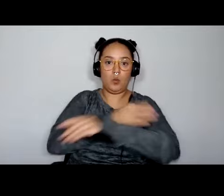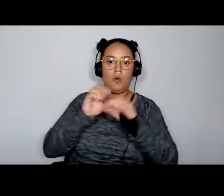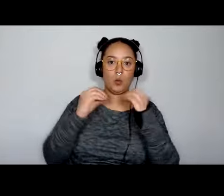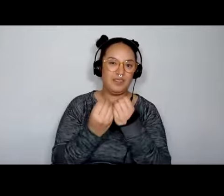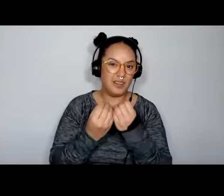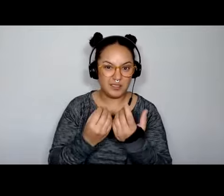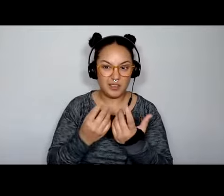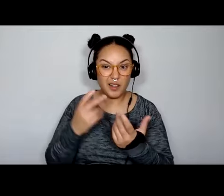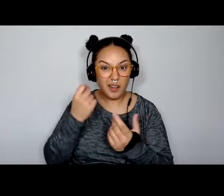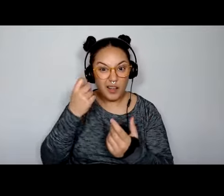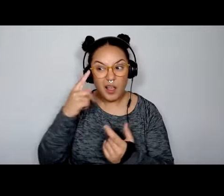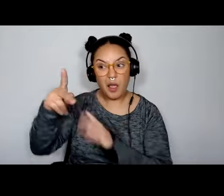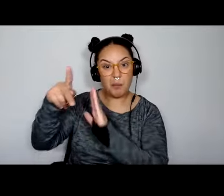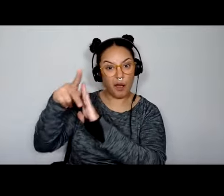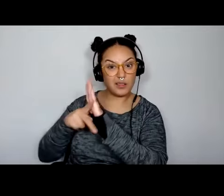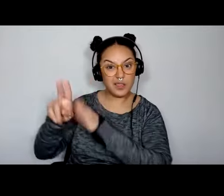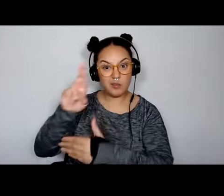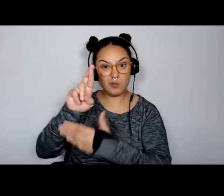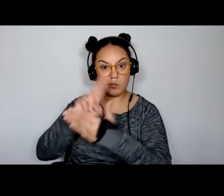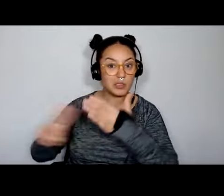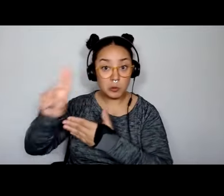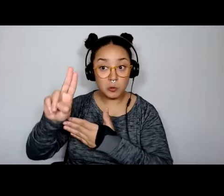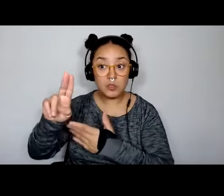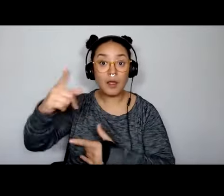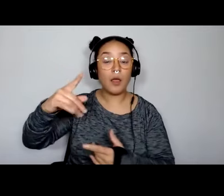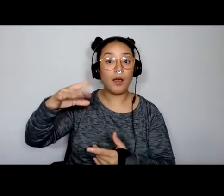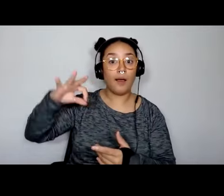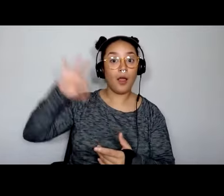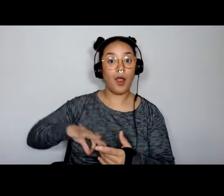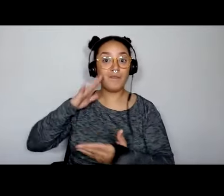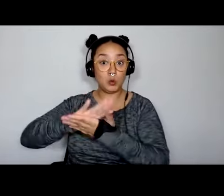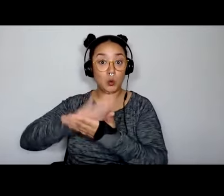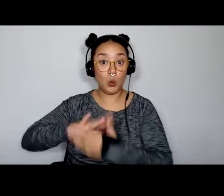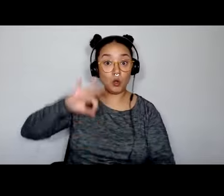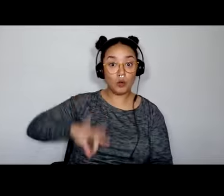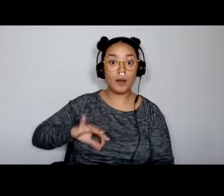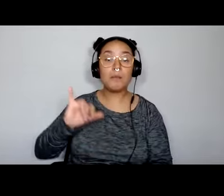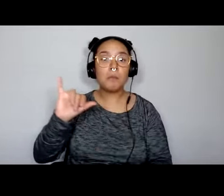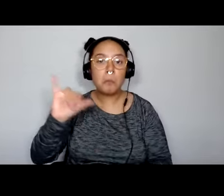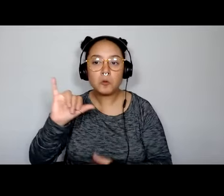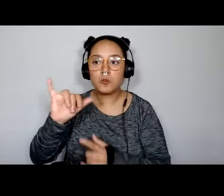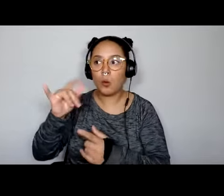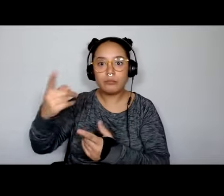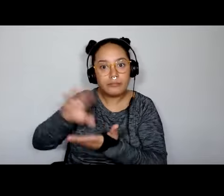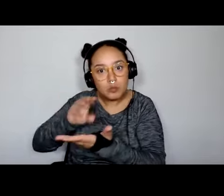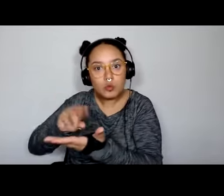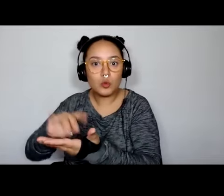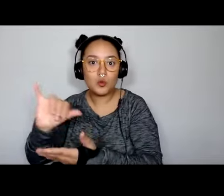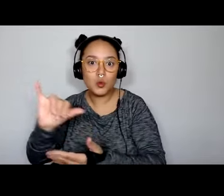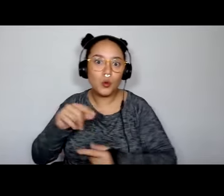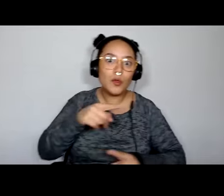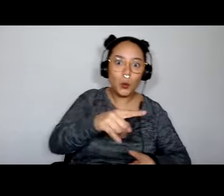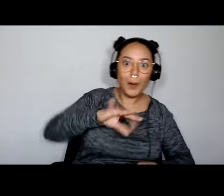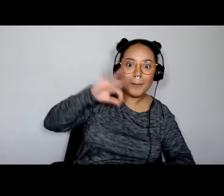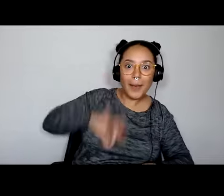institution as well. They're getting a credit, but they're getting the lessons learned from working with organizations. You're getting the value of the